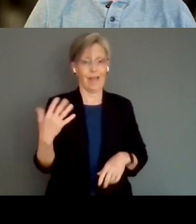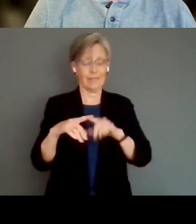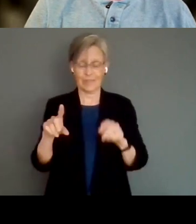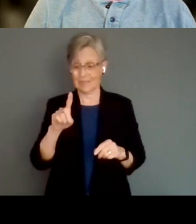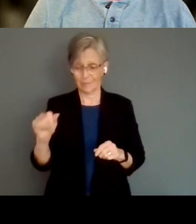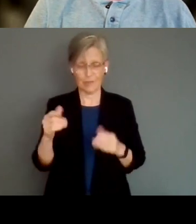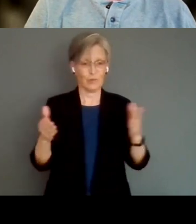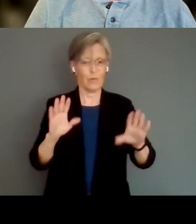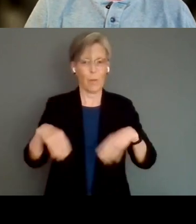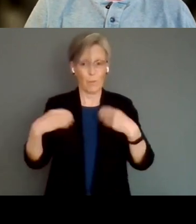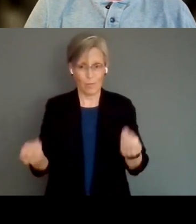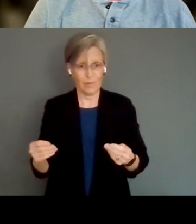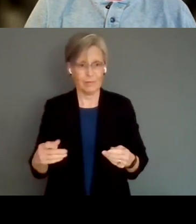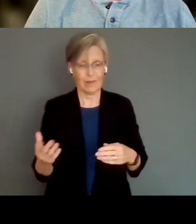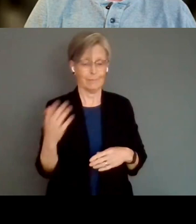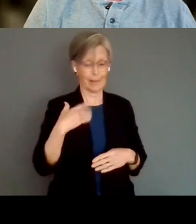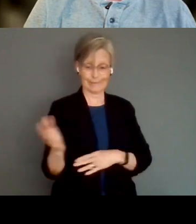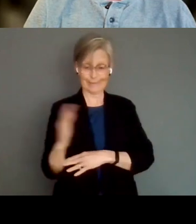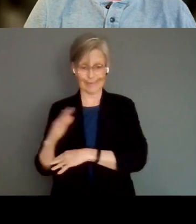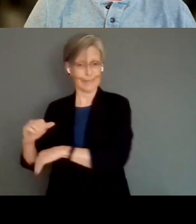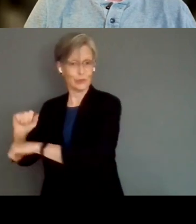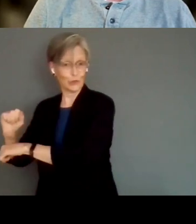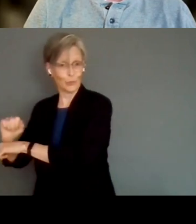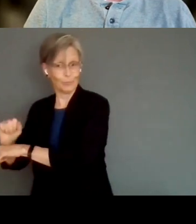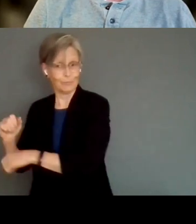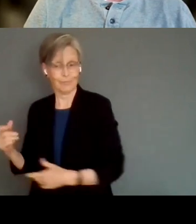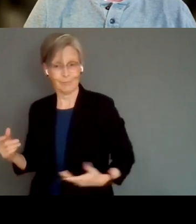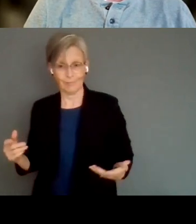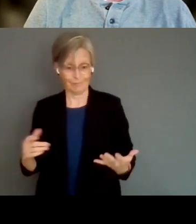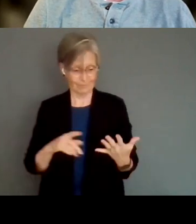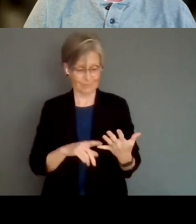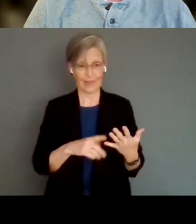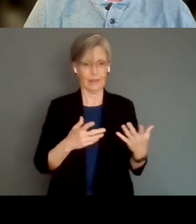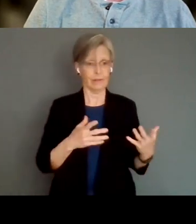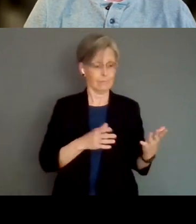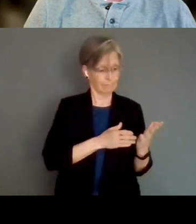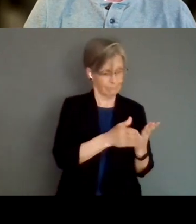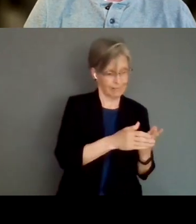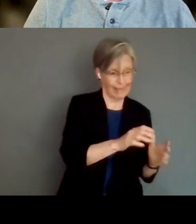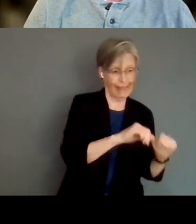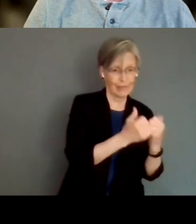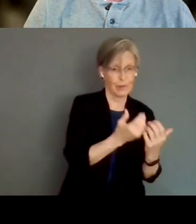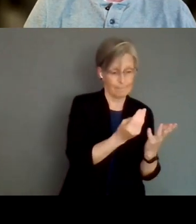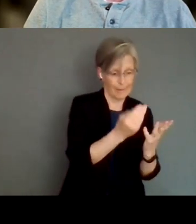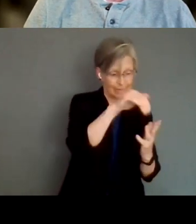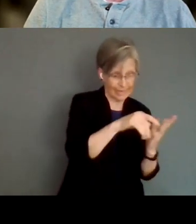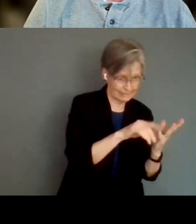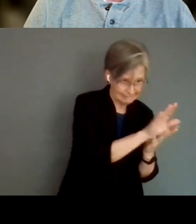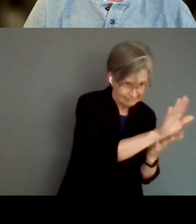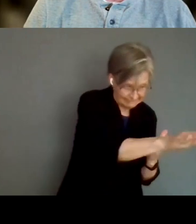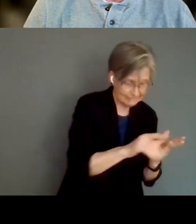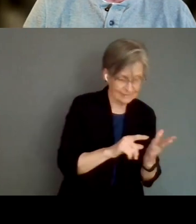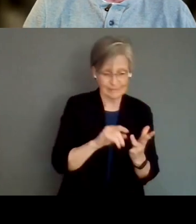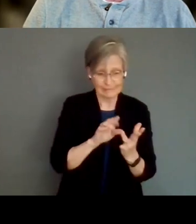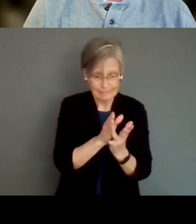providers before then as my day jobs. So I'm like, I sold the house to this agency, Monday night's household to this agency.